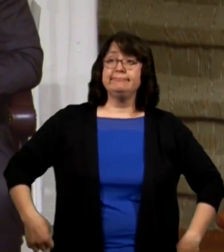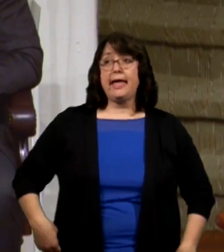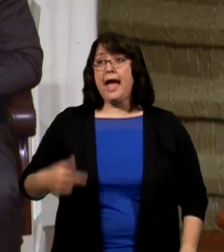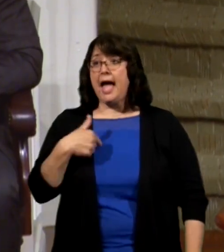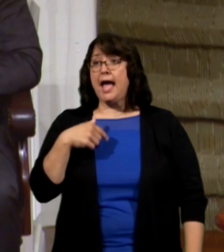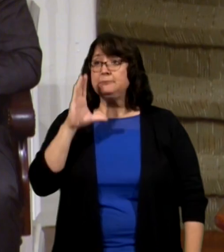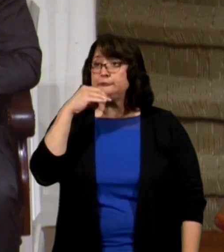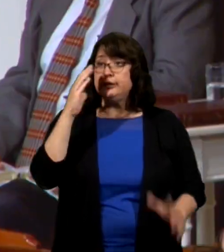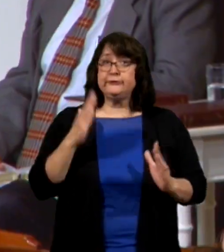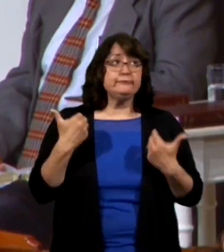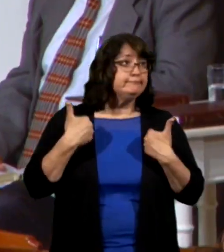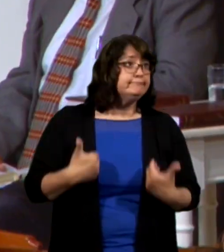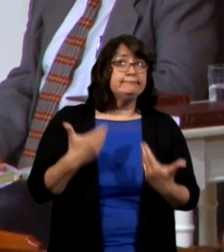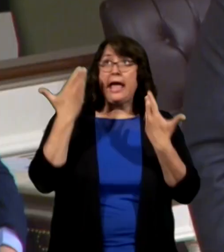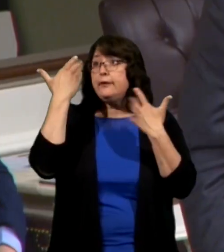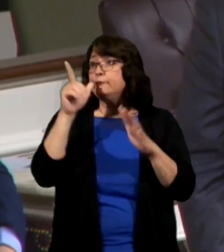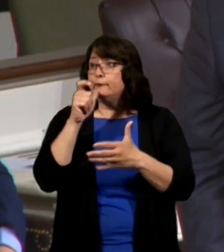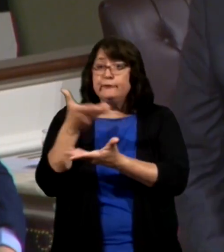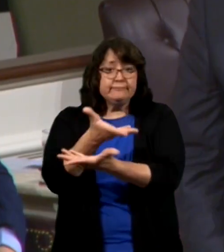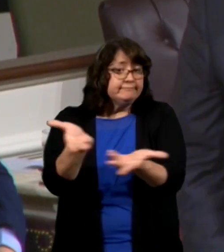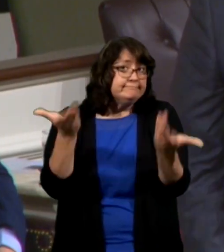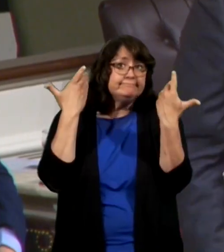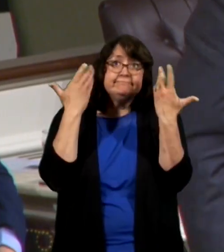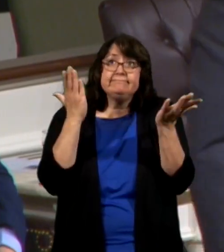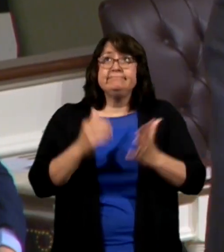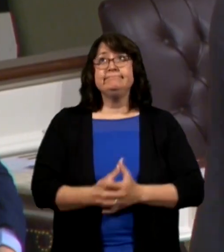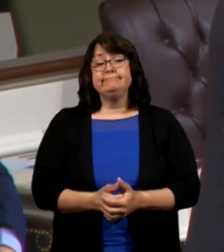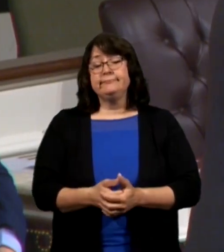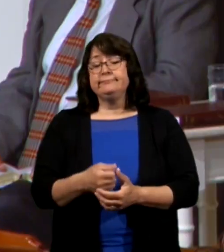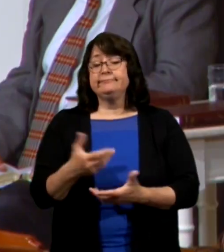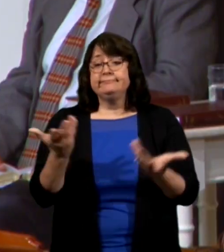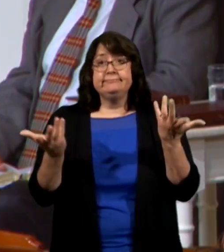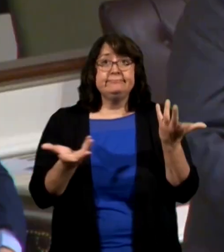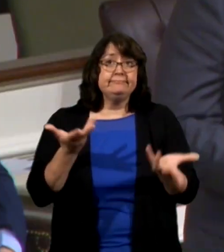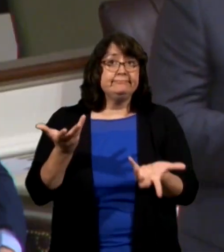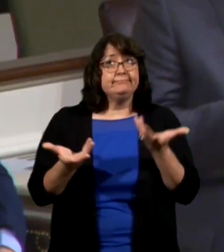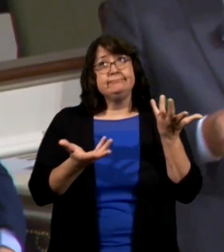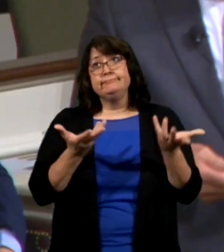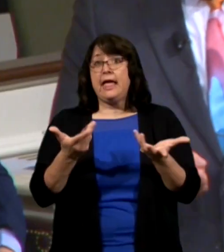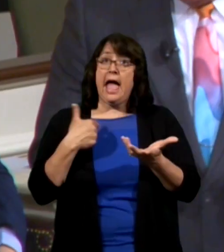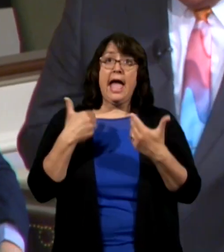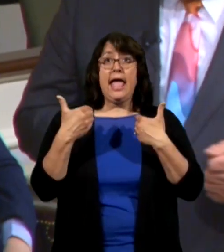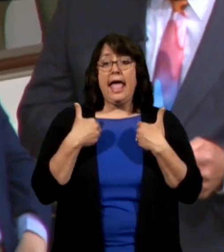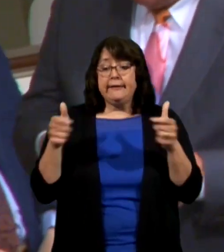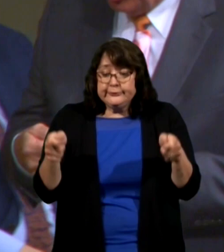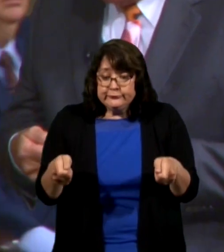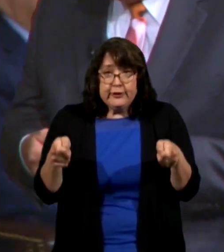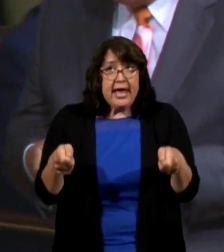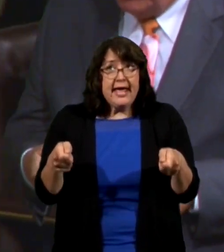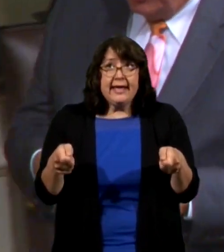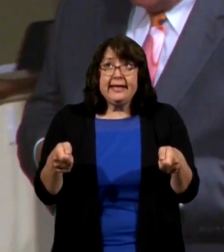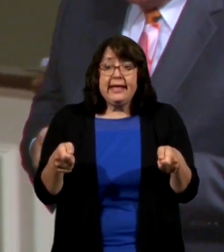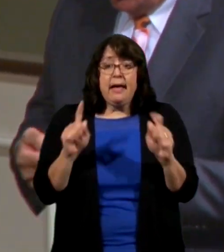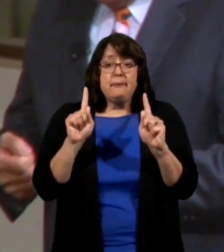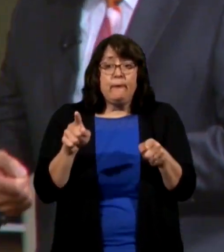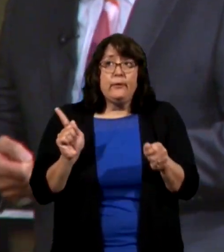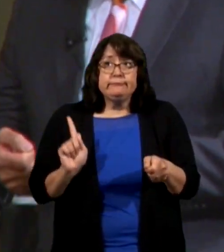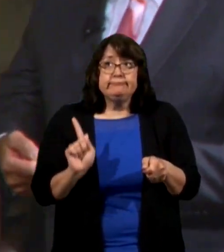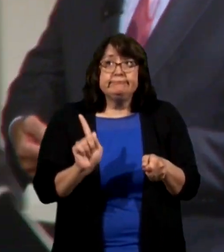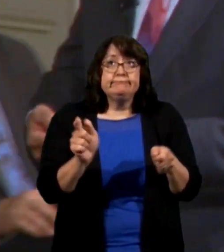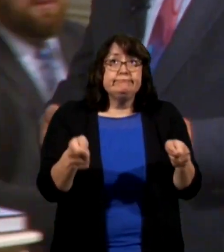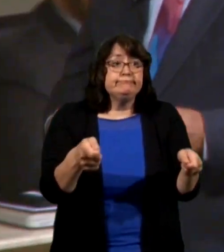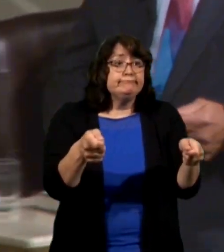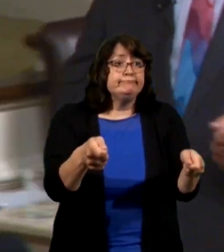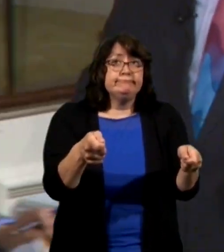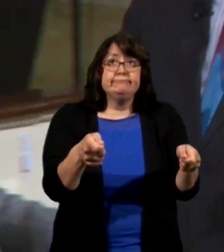stranger here I don't know any of these people and I got my little tray and I'm going to go over here and